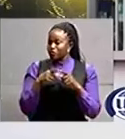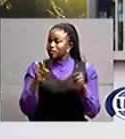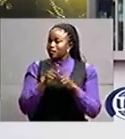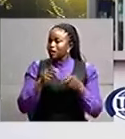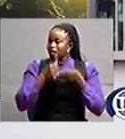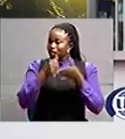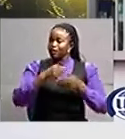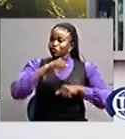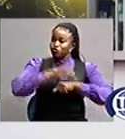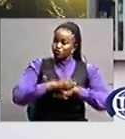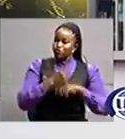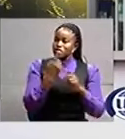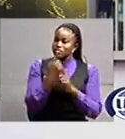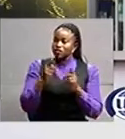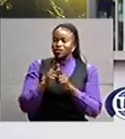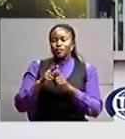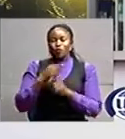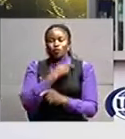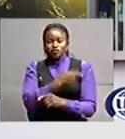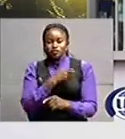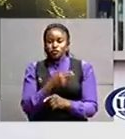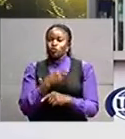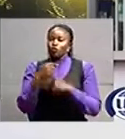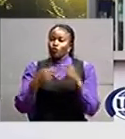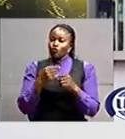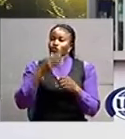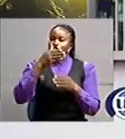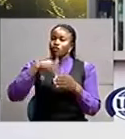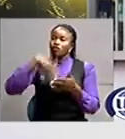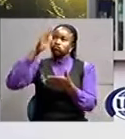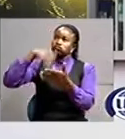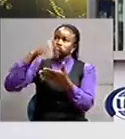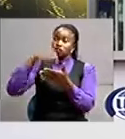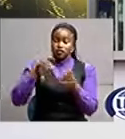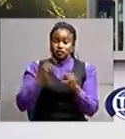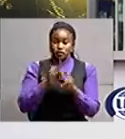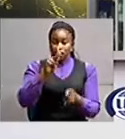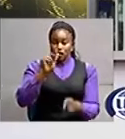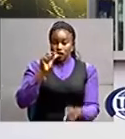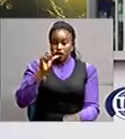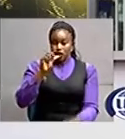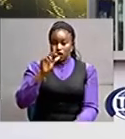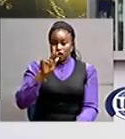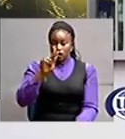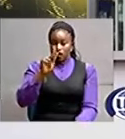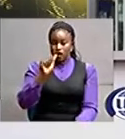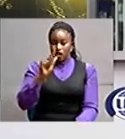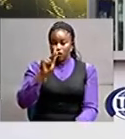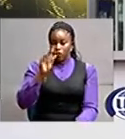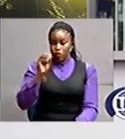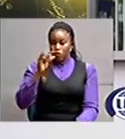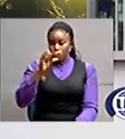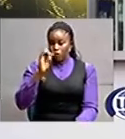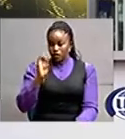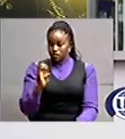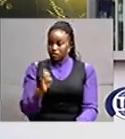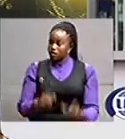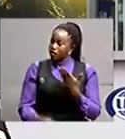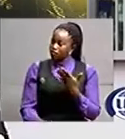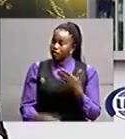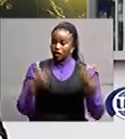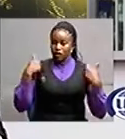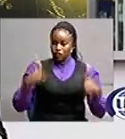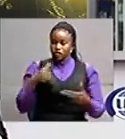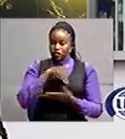schools and hospitals renovated among the beneficiaries is kagoya health center three which has been roofed and renovated by the